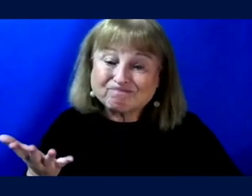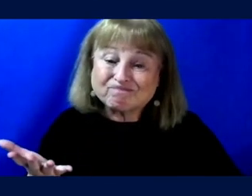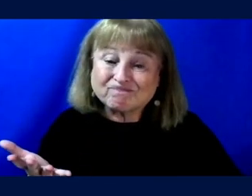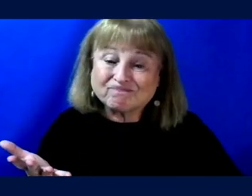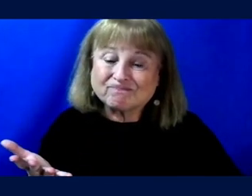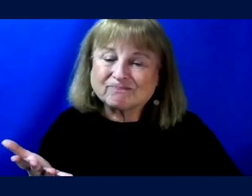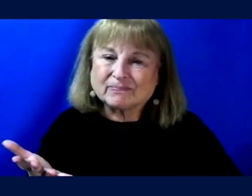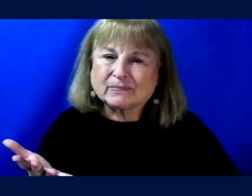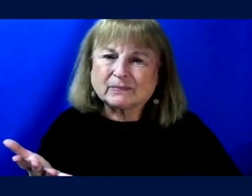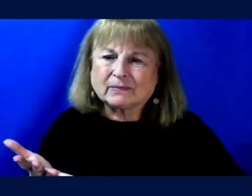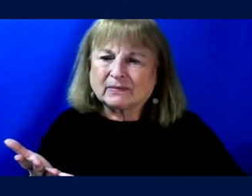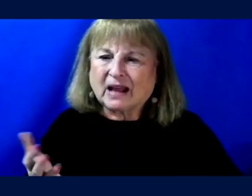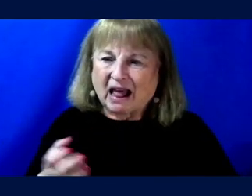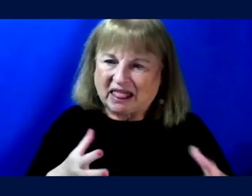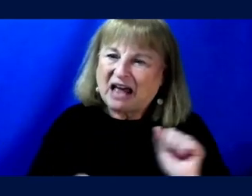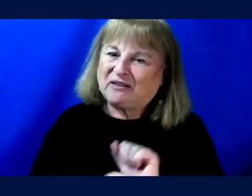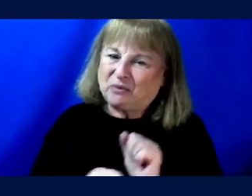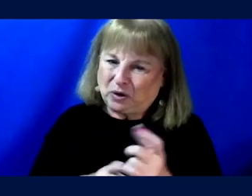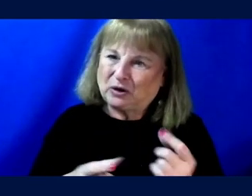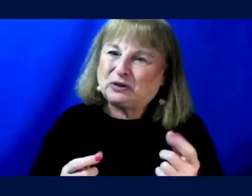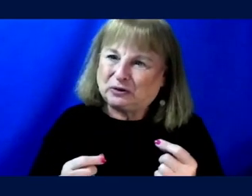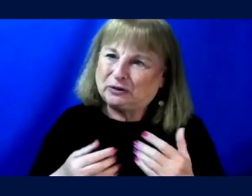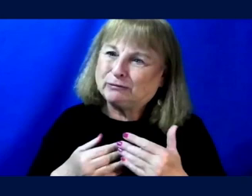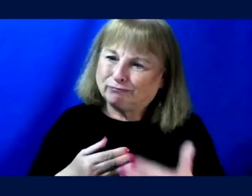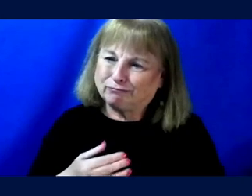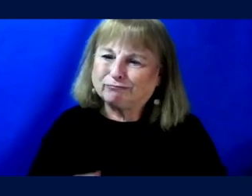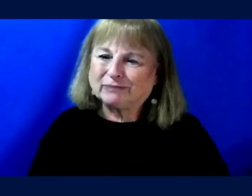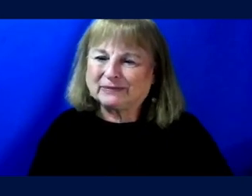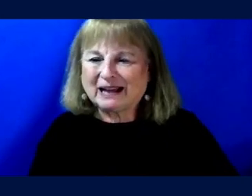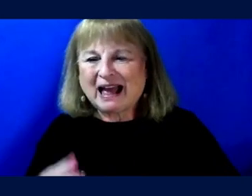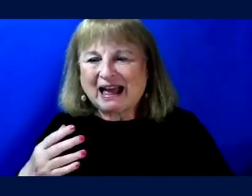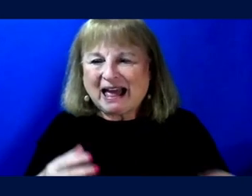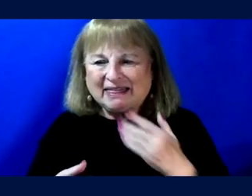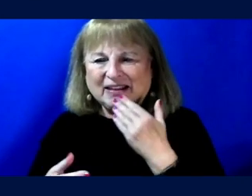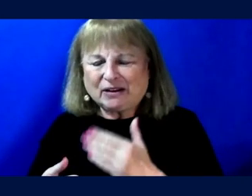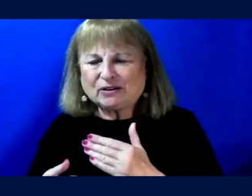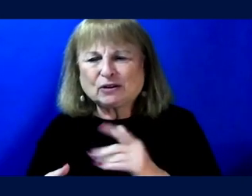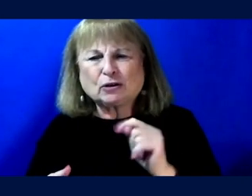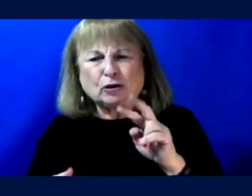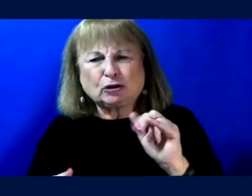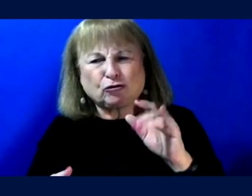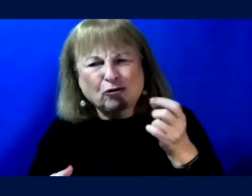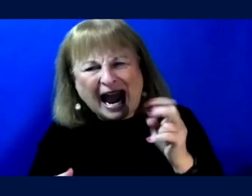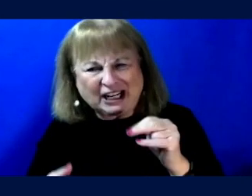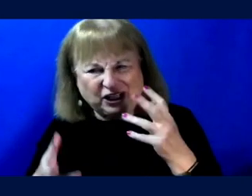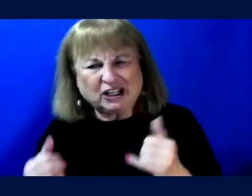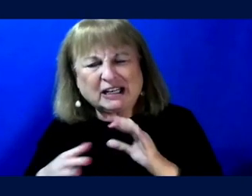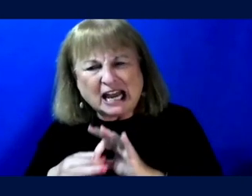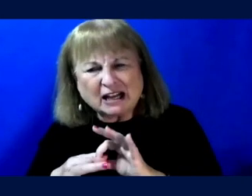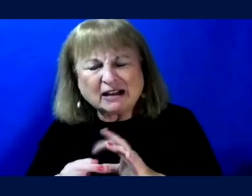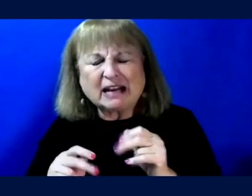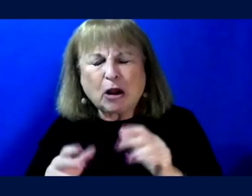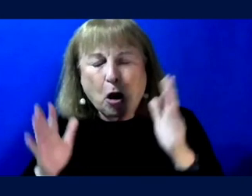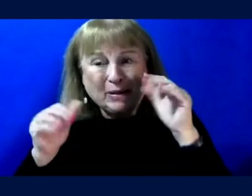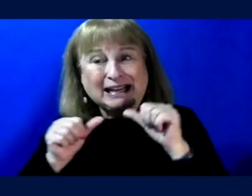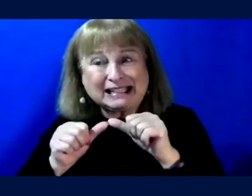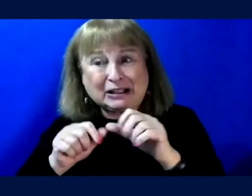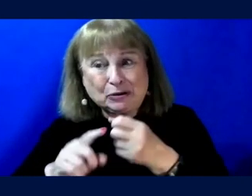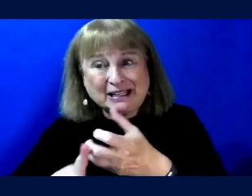have lots of work to do for sure. But I think there is really good traction right now and, and I hope it, it continues and expands.